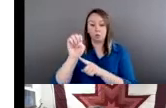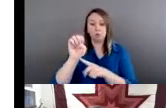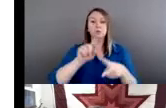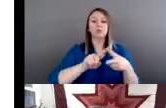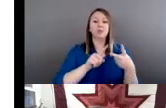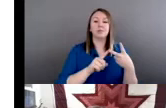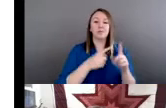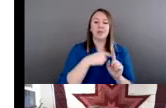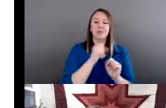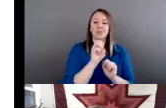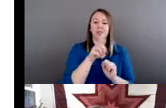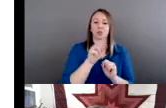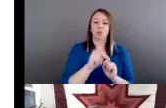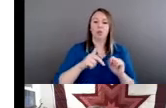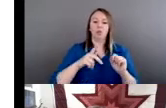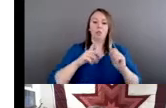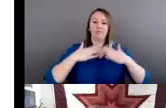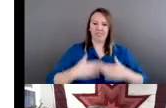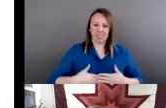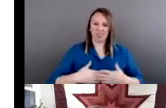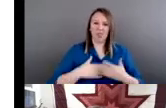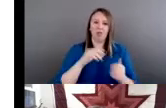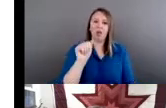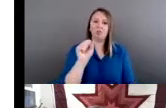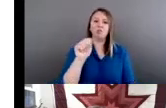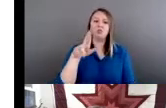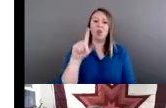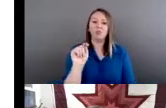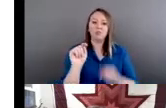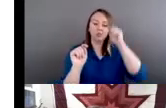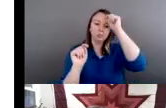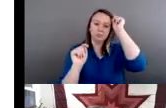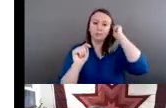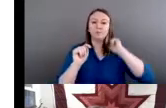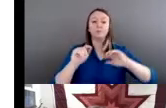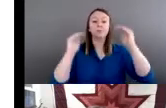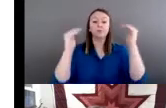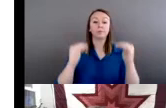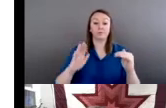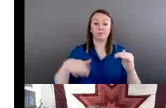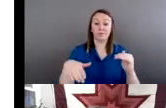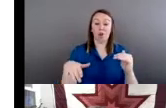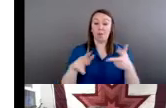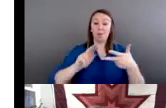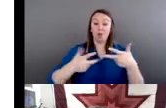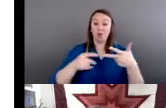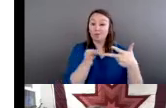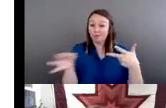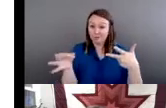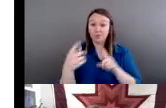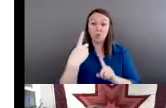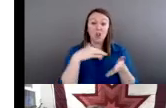And then this data point down at the very bottom in one study in 2017 over